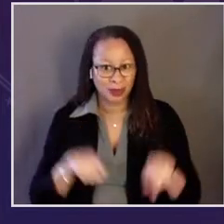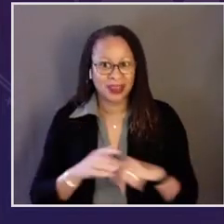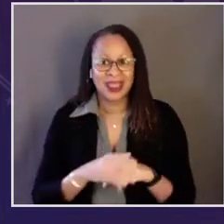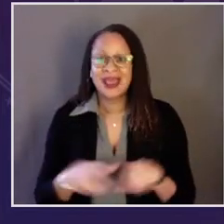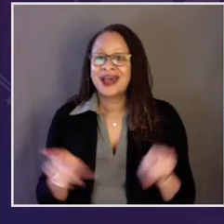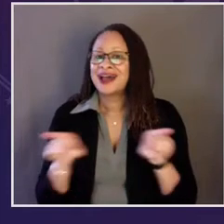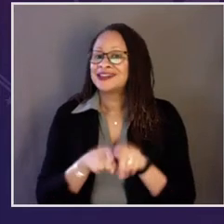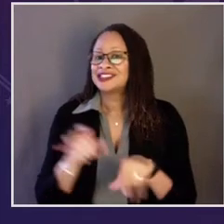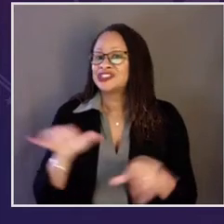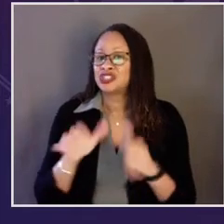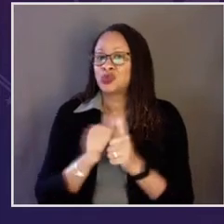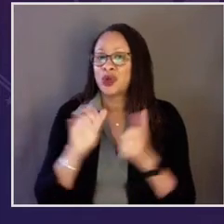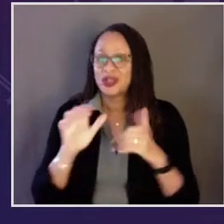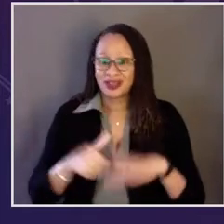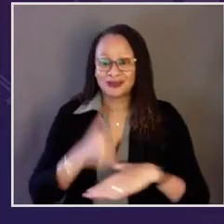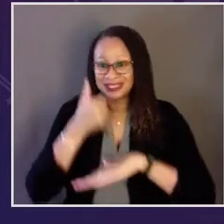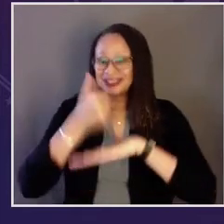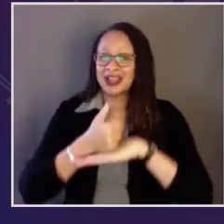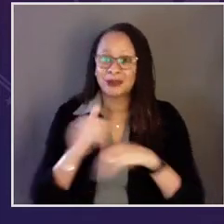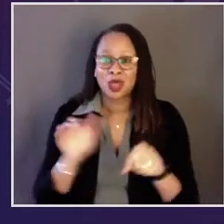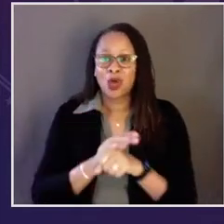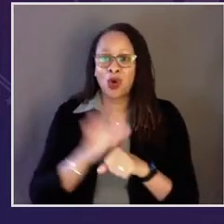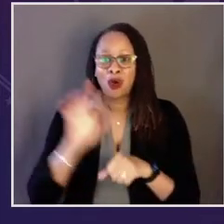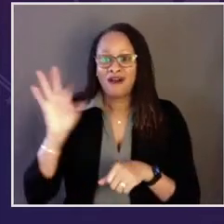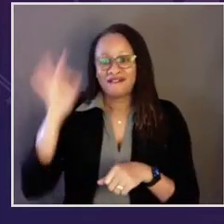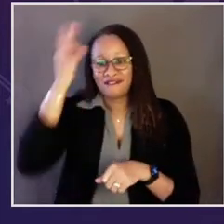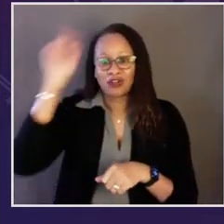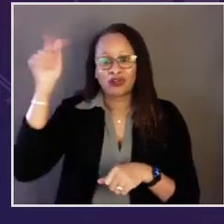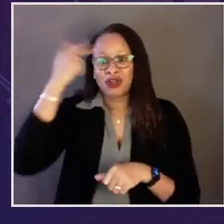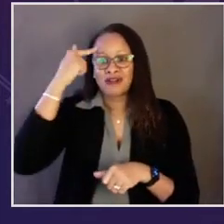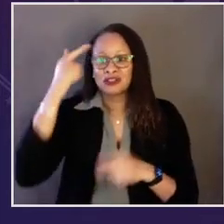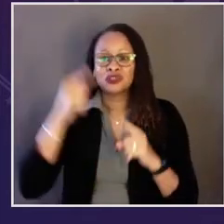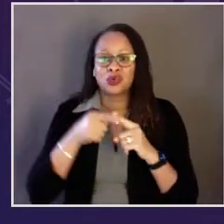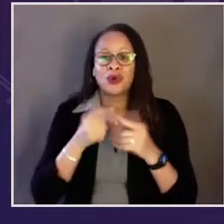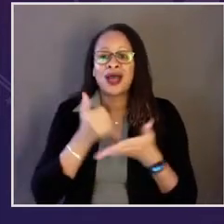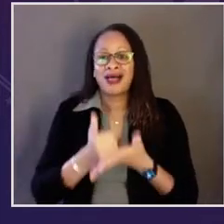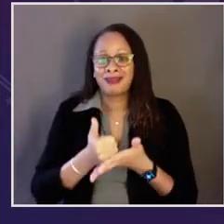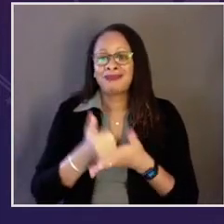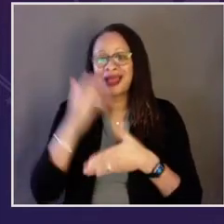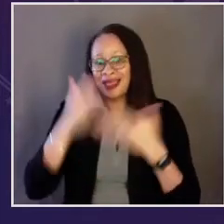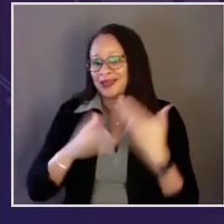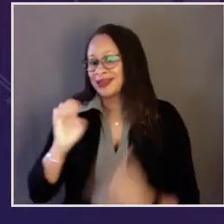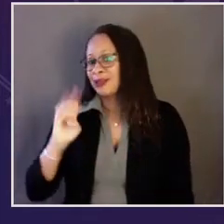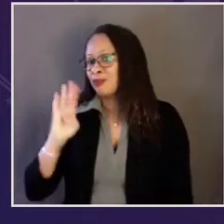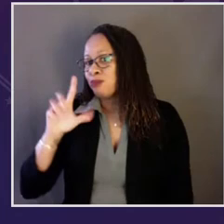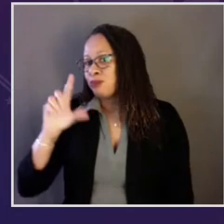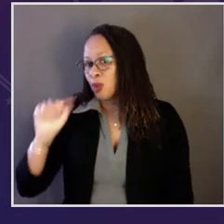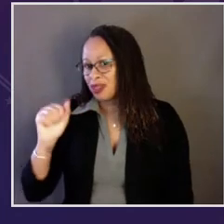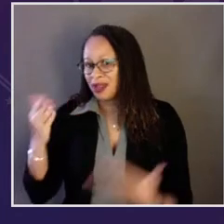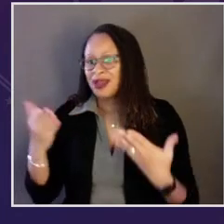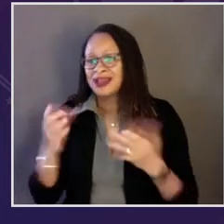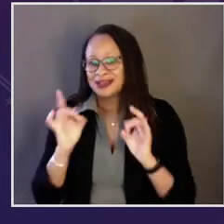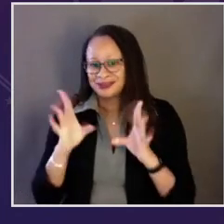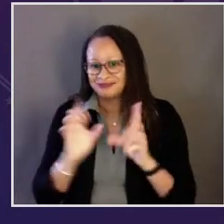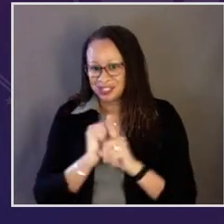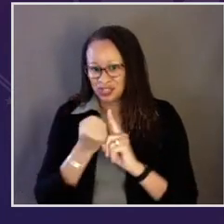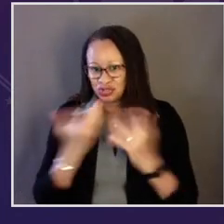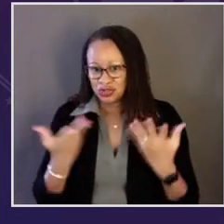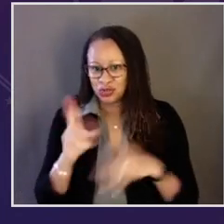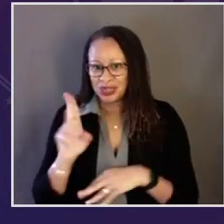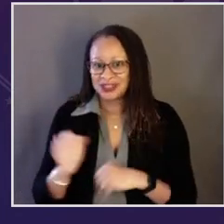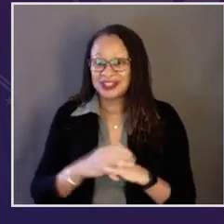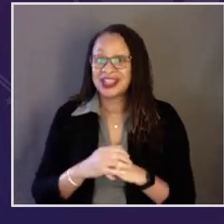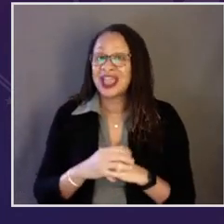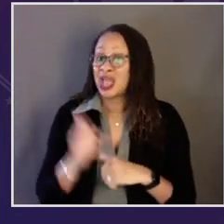She's been there. She knows what it takes, like she did in helping mobilize the entire federal government to end the Ebola crisis.